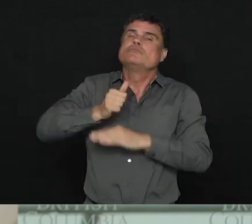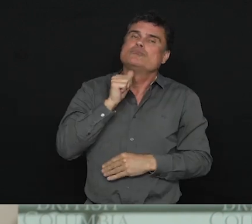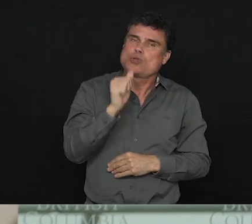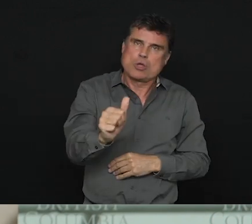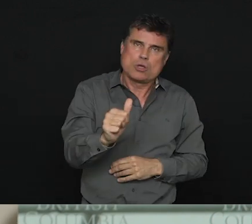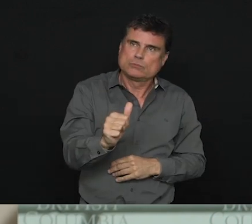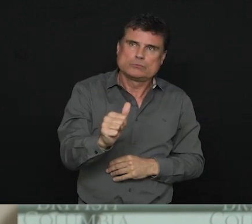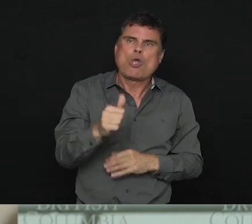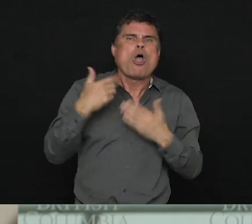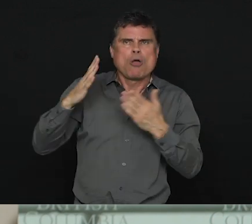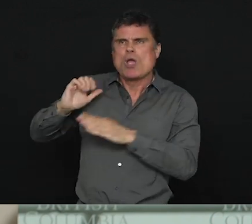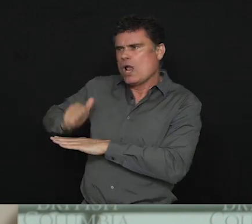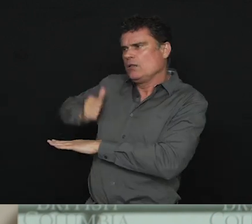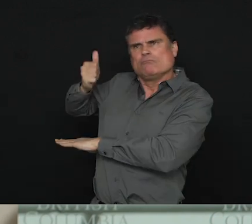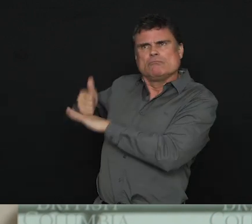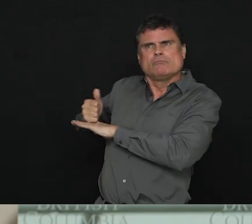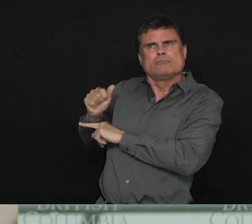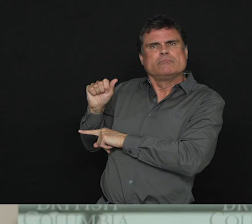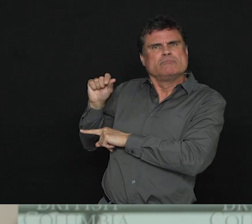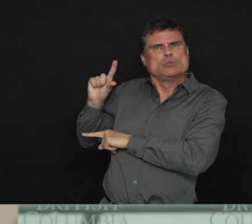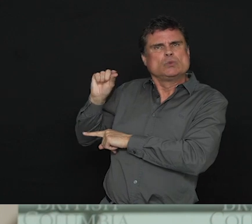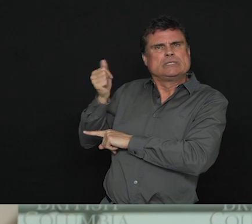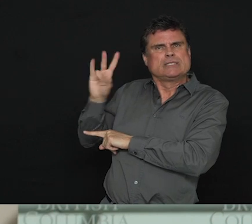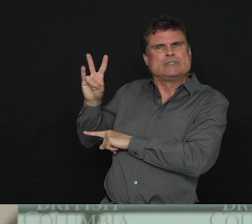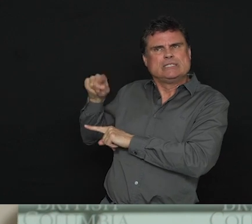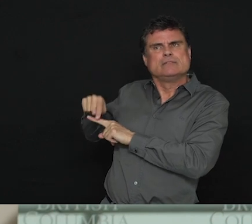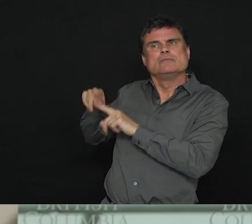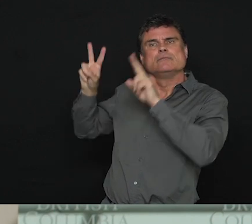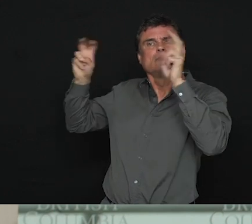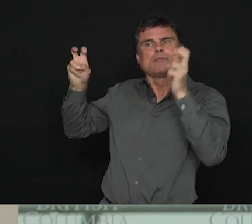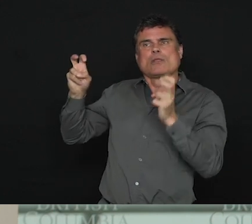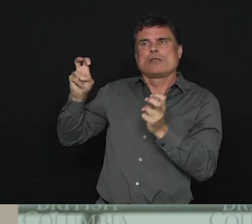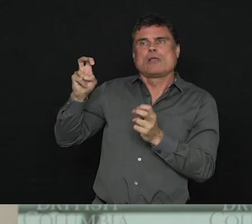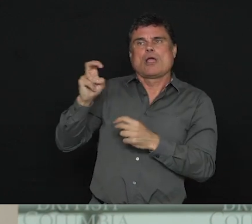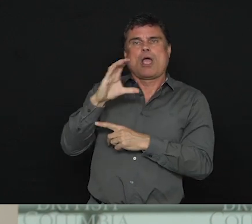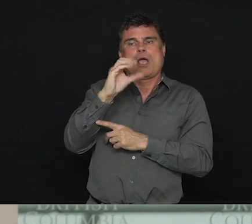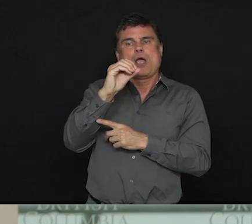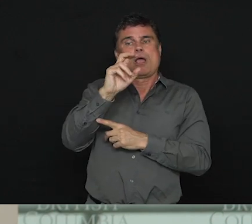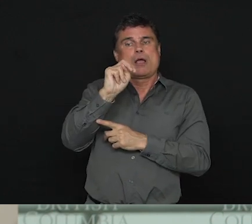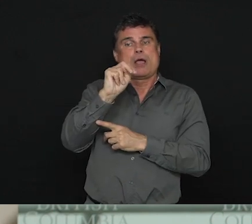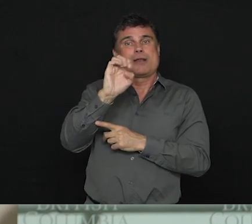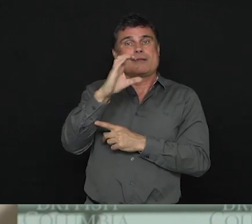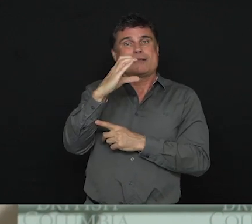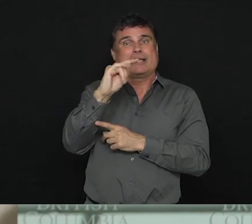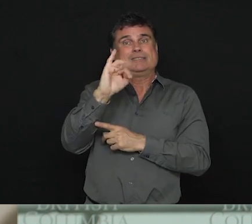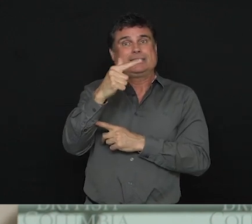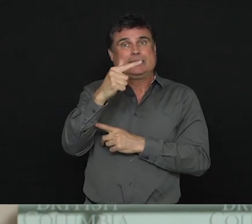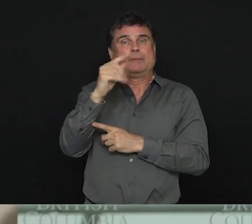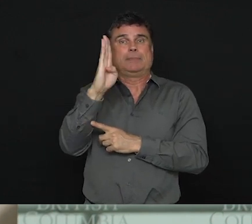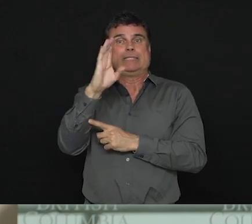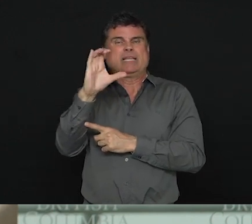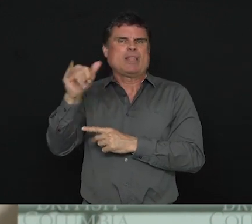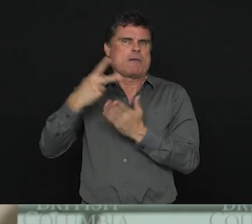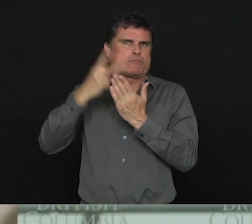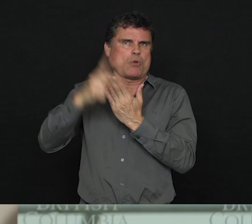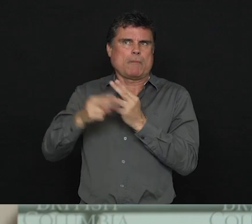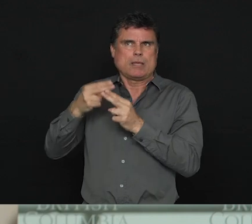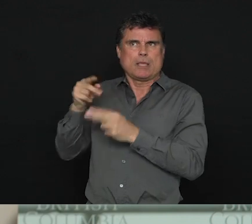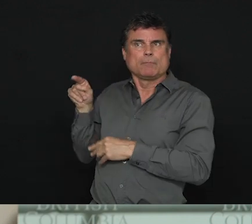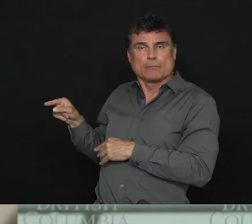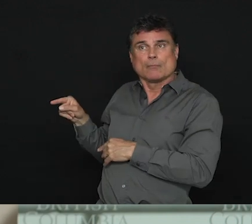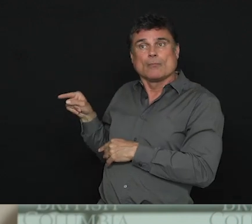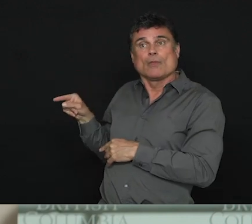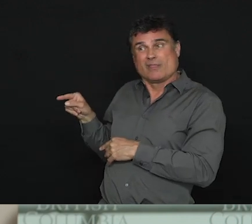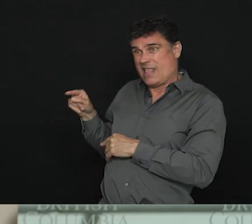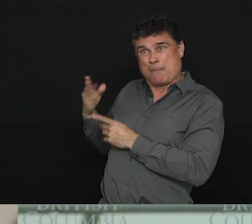have in connecting British Columbia. And we are making sure that the existing funds that we have right now are optimized at this